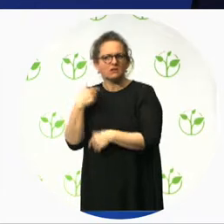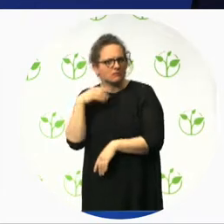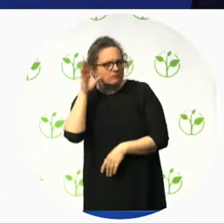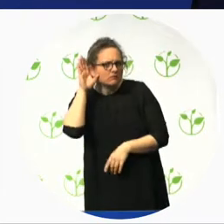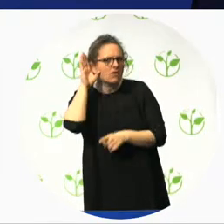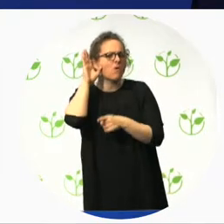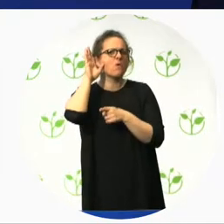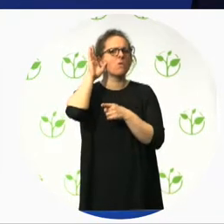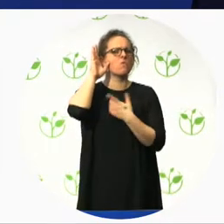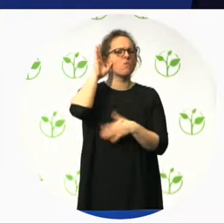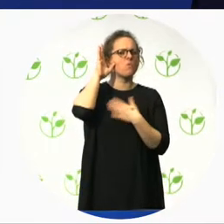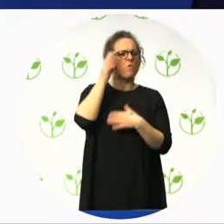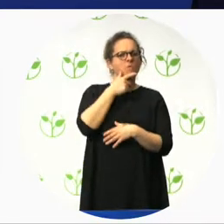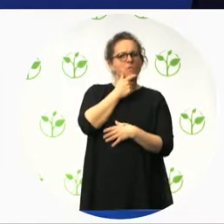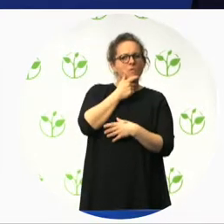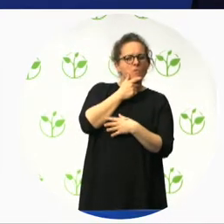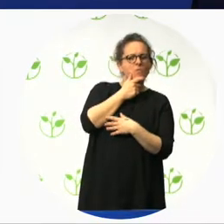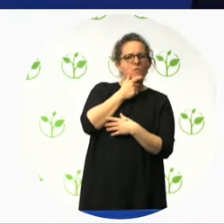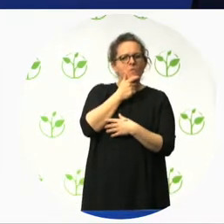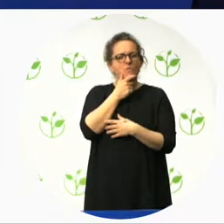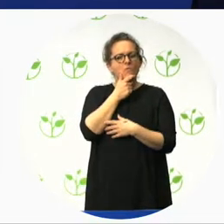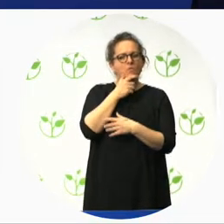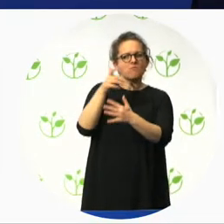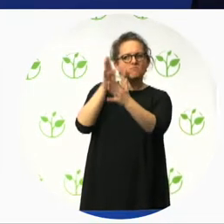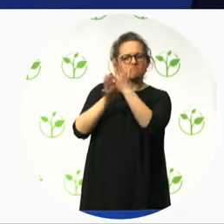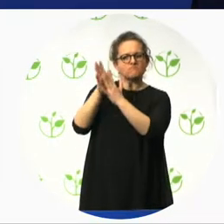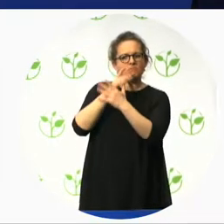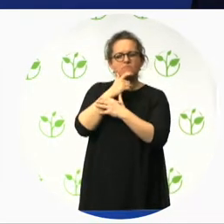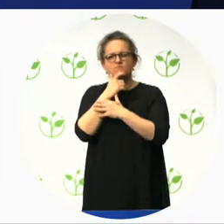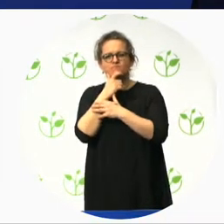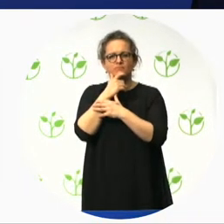And then he goes on to say, My mom feels sorry for me because I use a wheelchair.